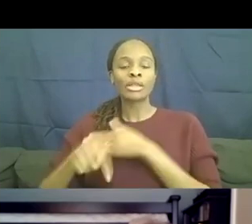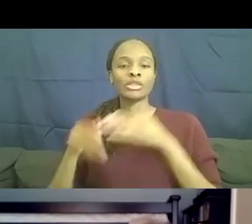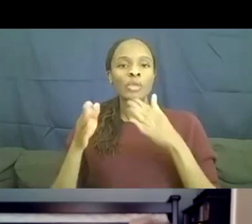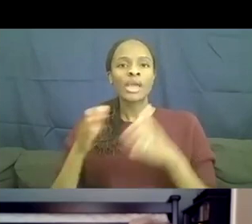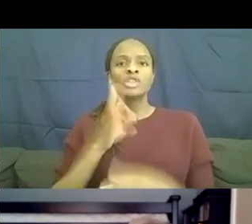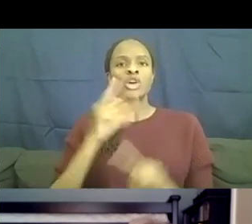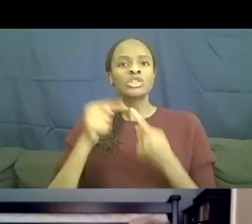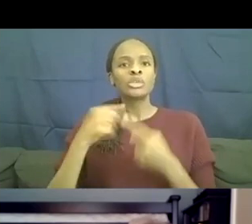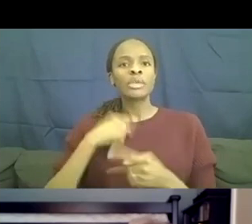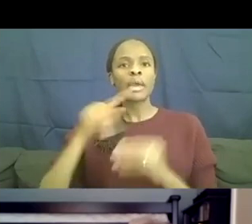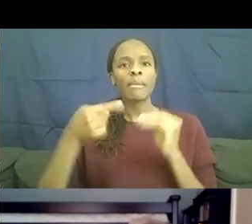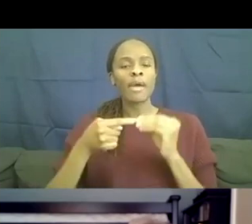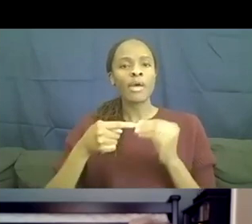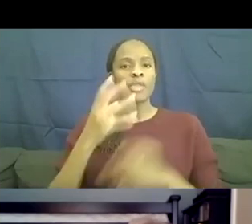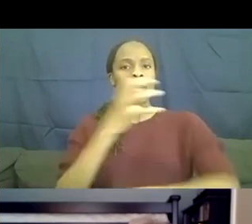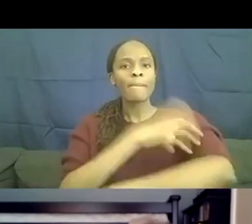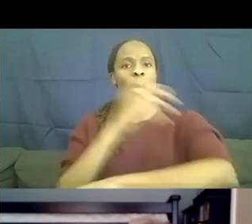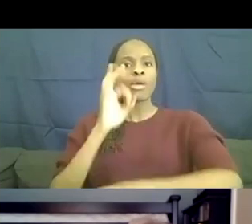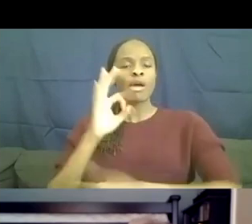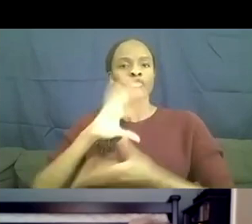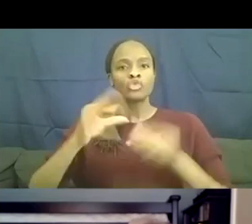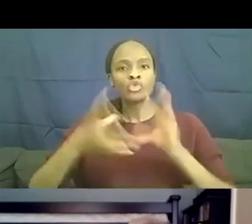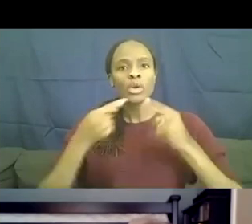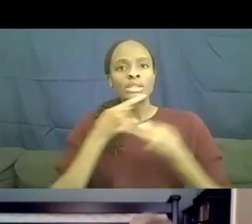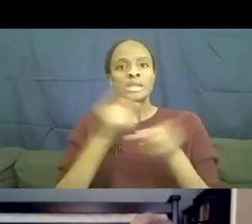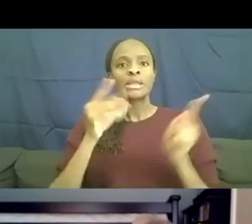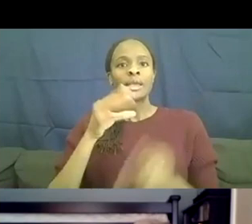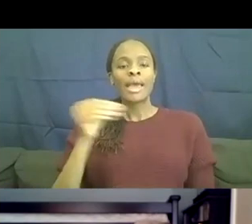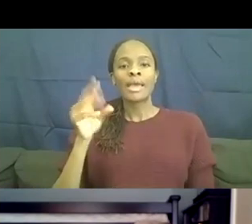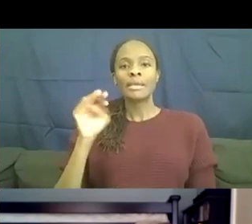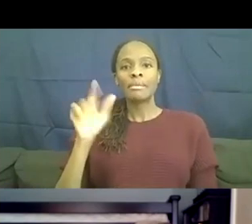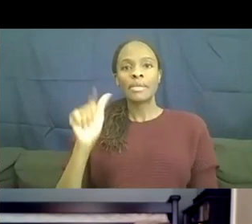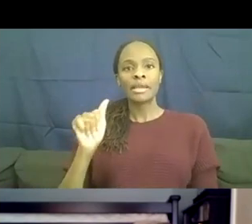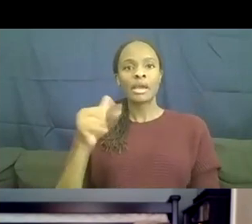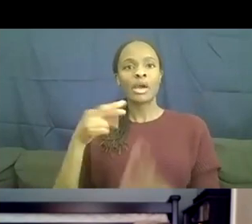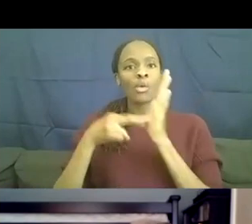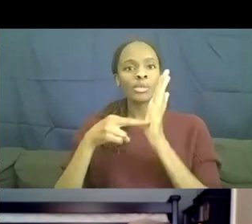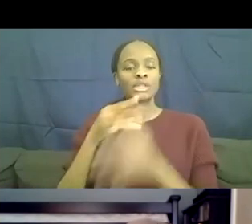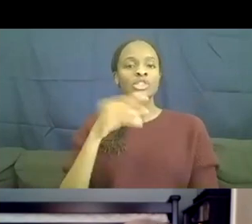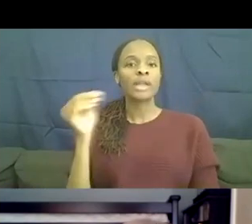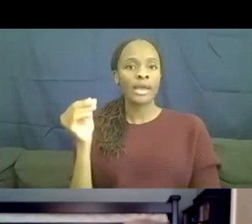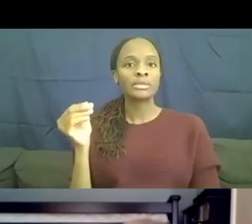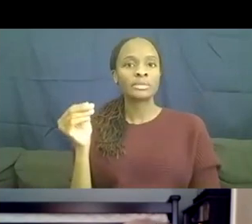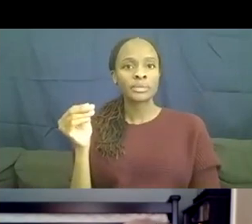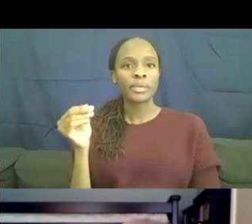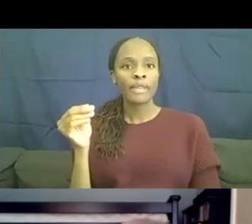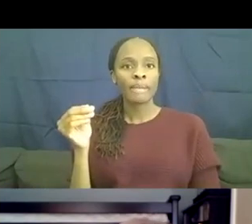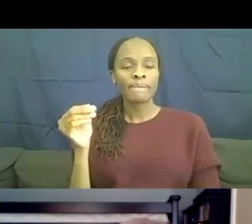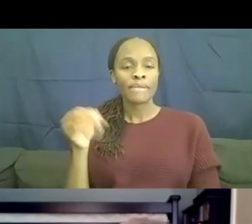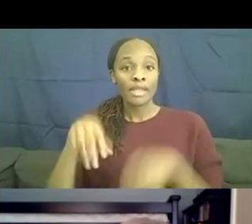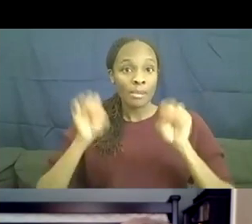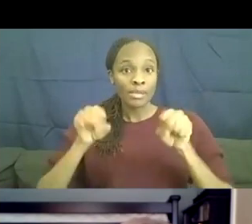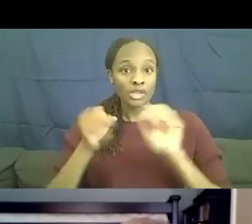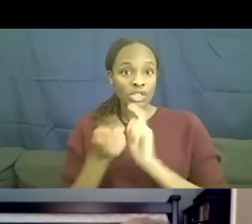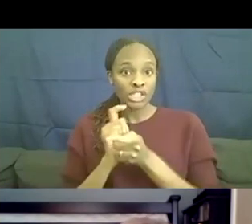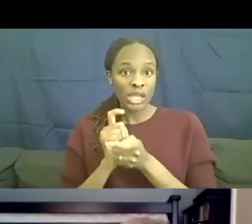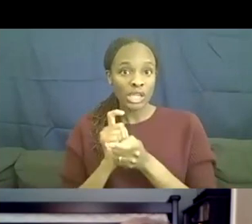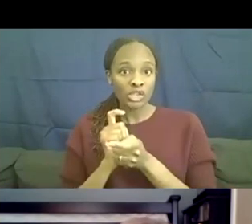talk to me about the power of storytelling and media representation and, uh, its potential to change